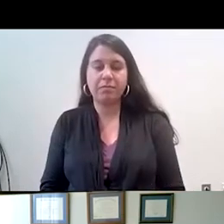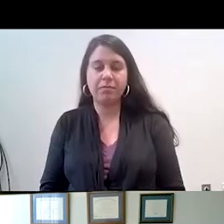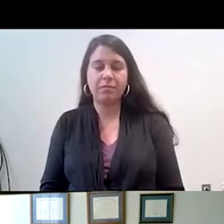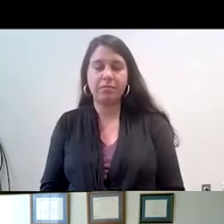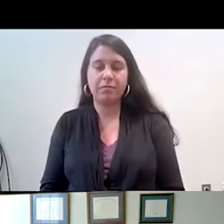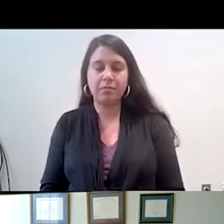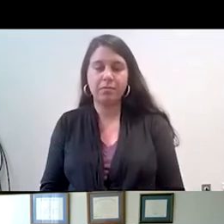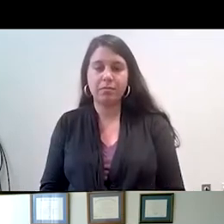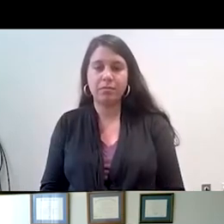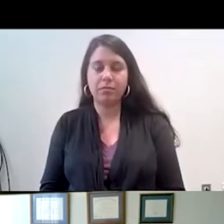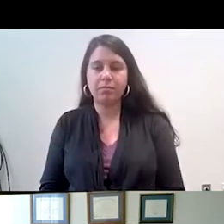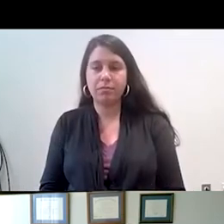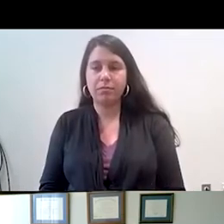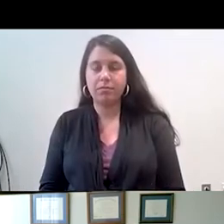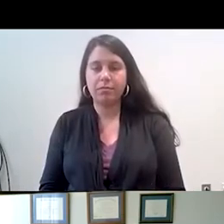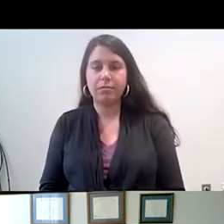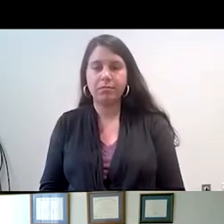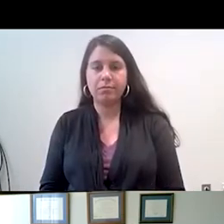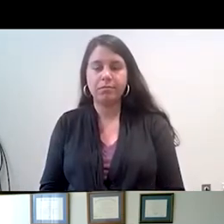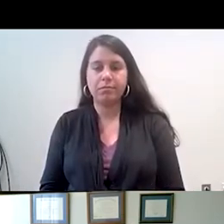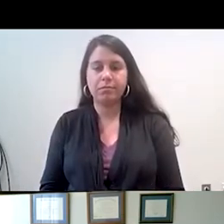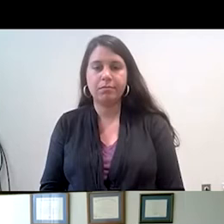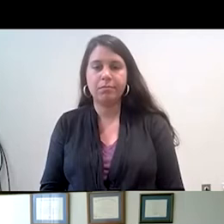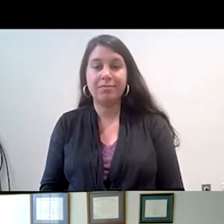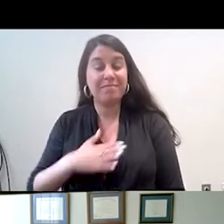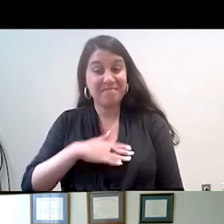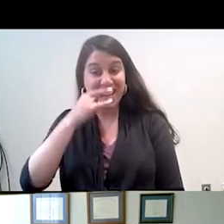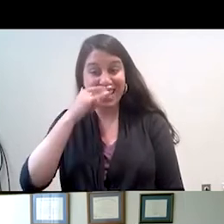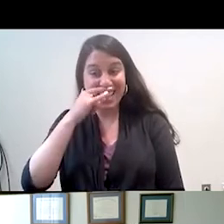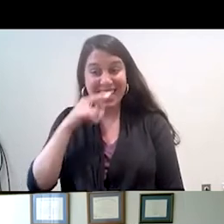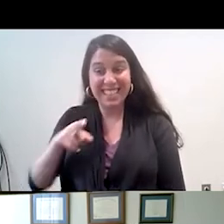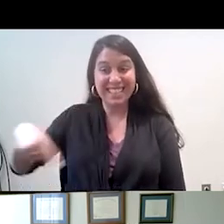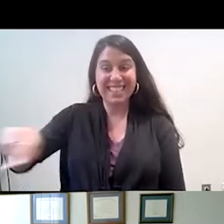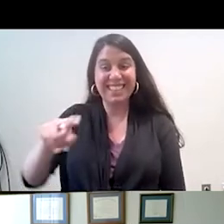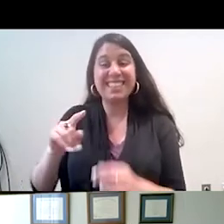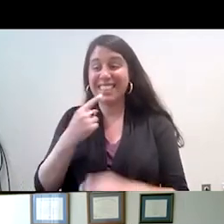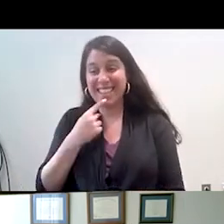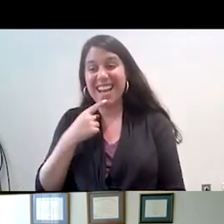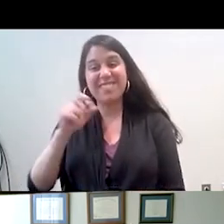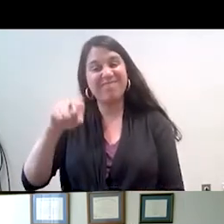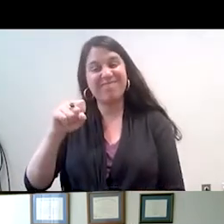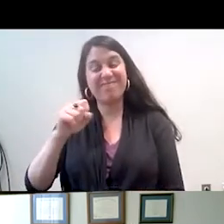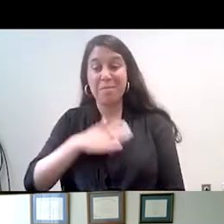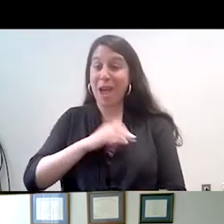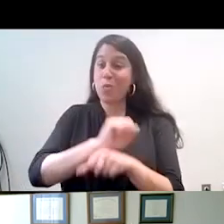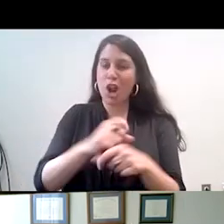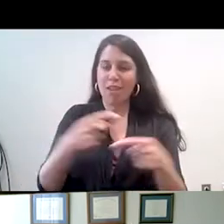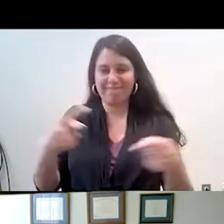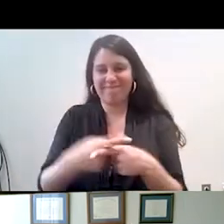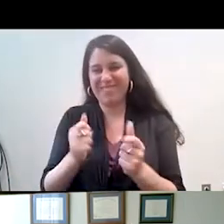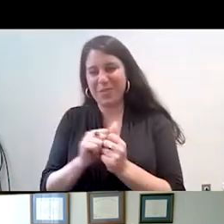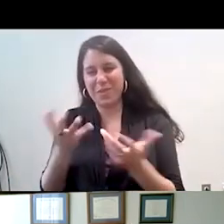Although my kids would say that my work does conflict with their interests because